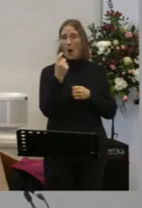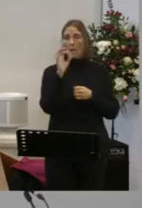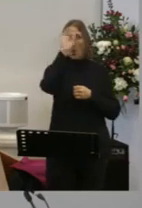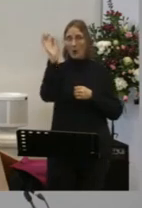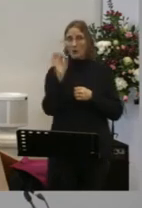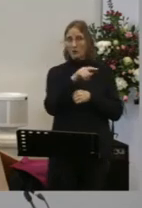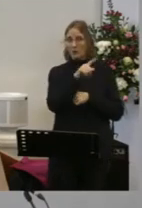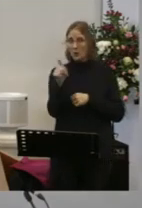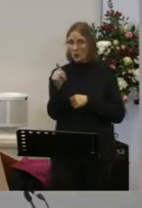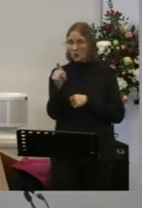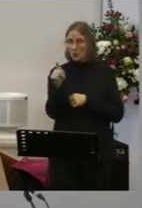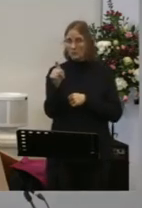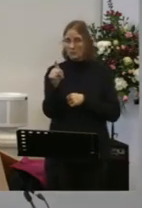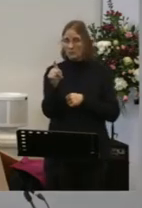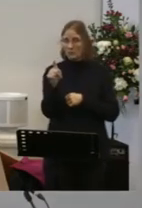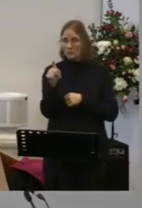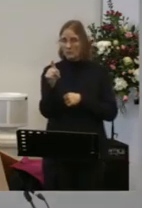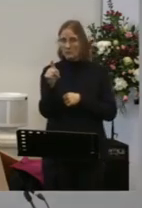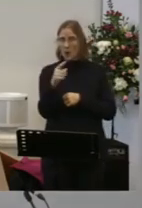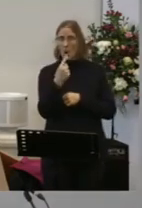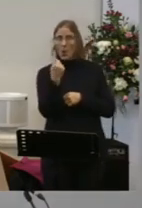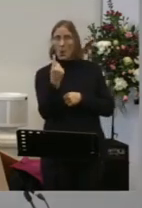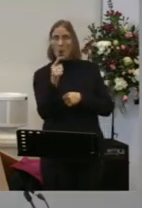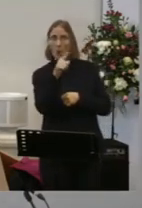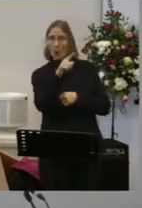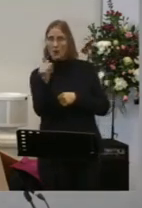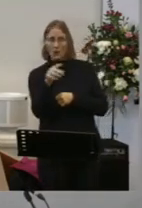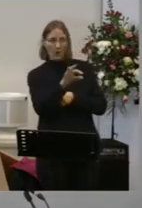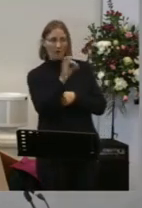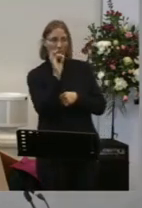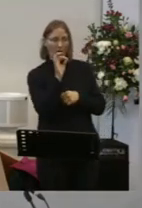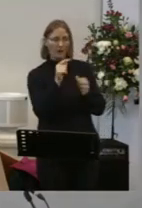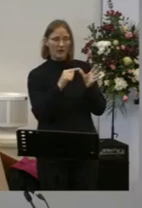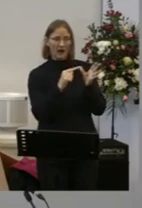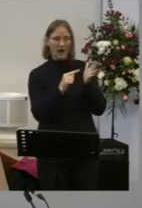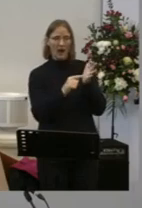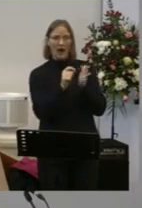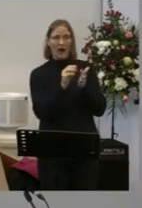the question is this Who are you Inviting To Alpha?